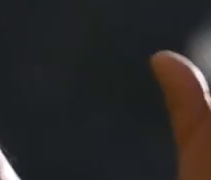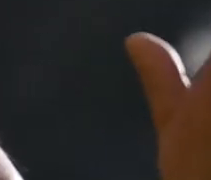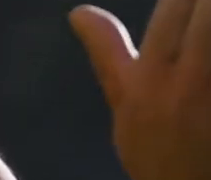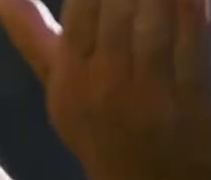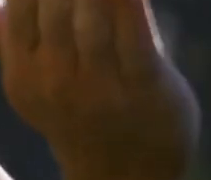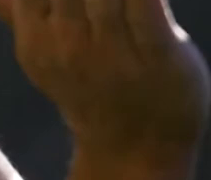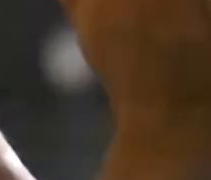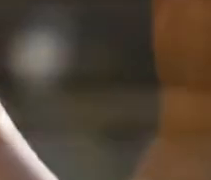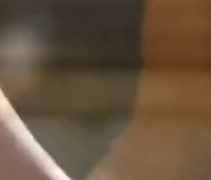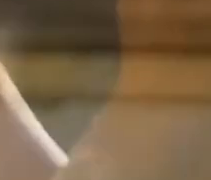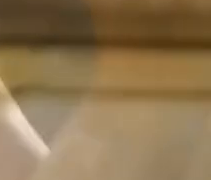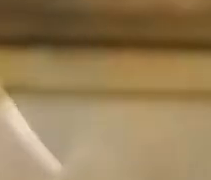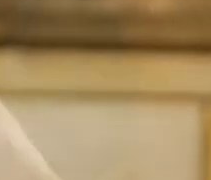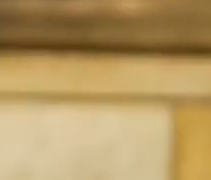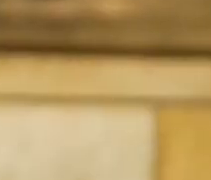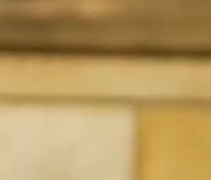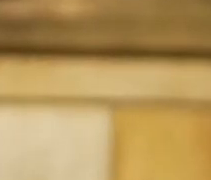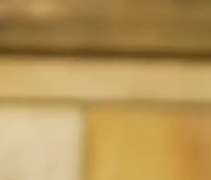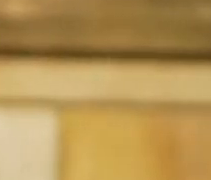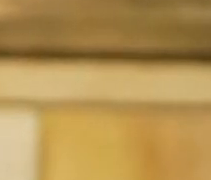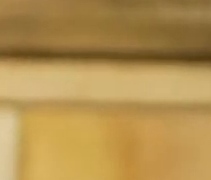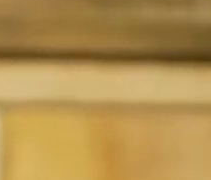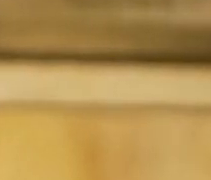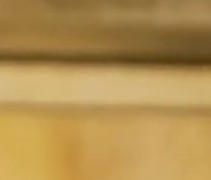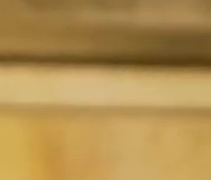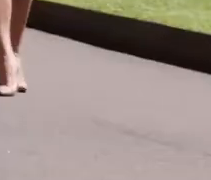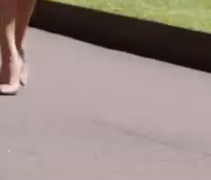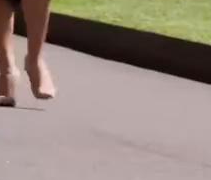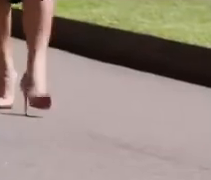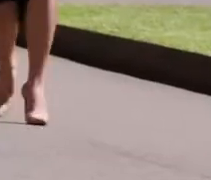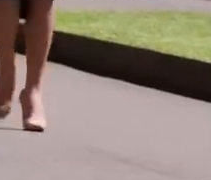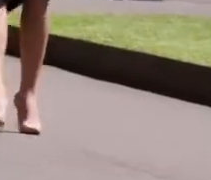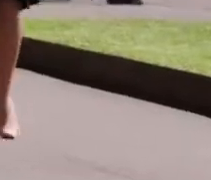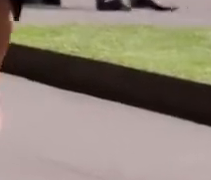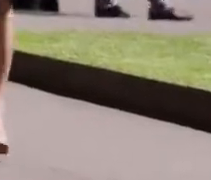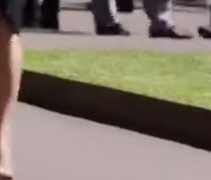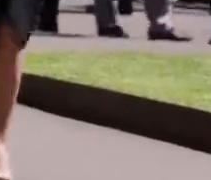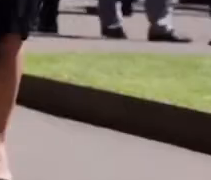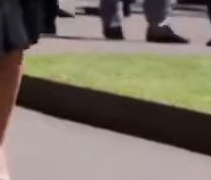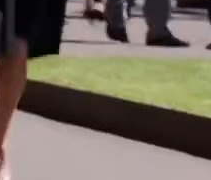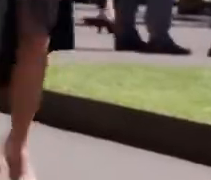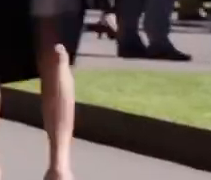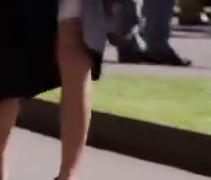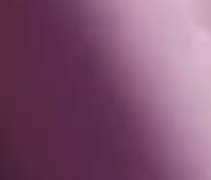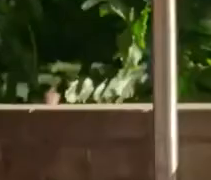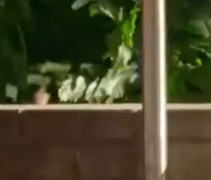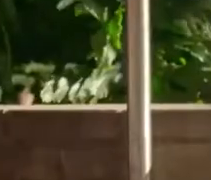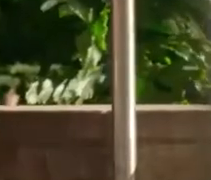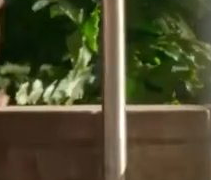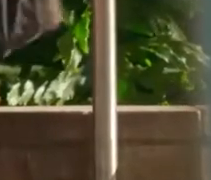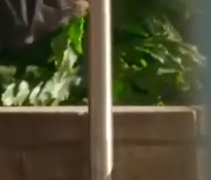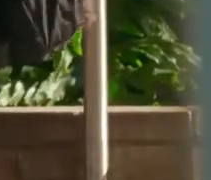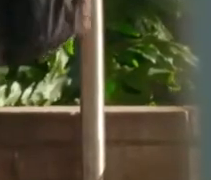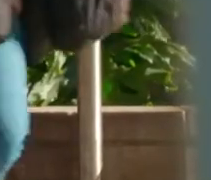emerging. To any visitors from any other nations or countries. To all our non-Aboriginal brothers and sisters, our women sincere